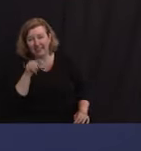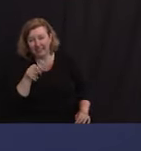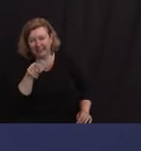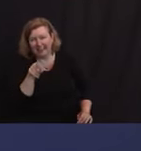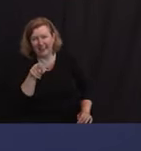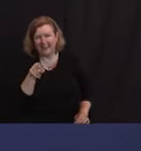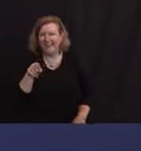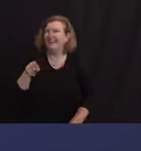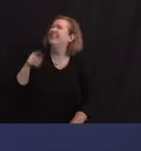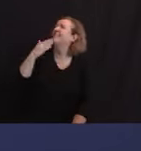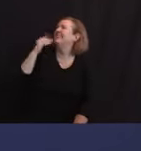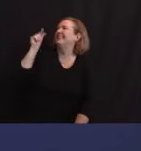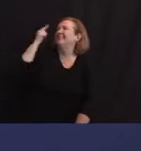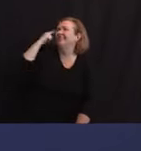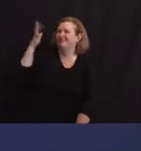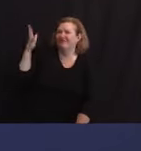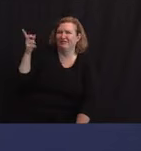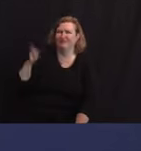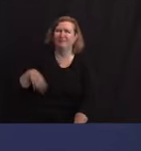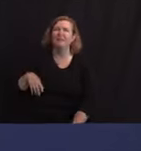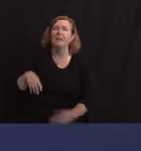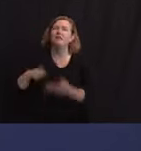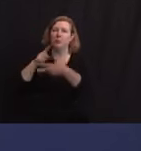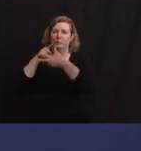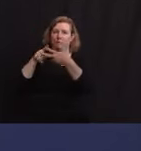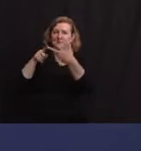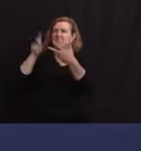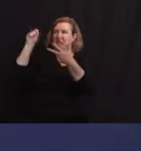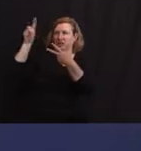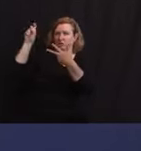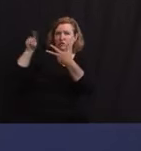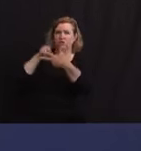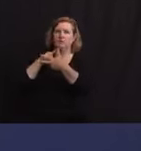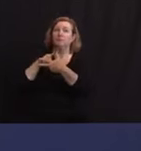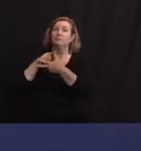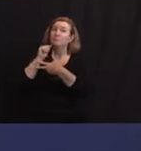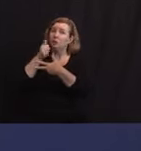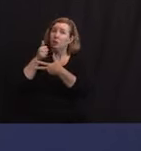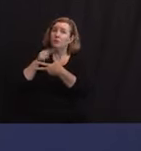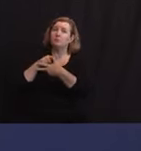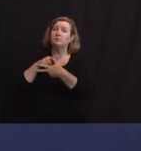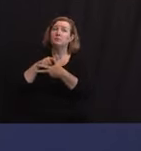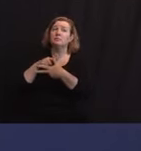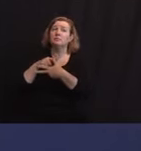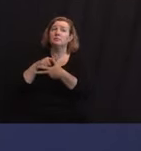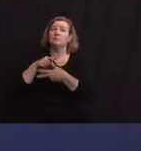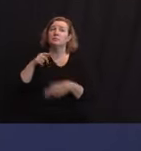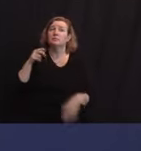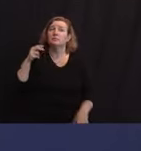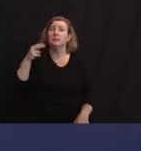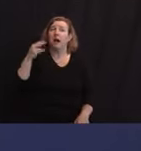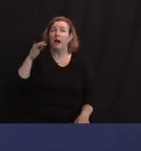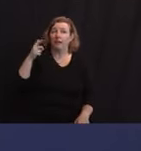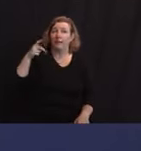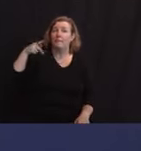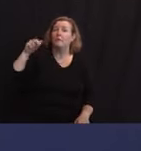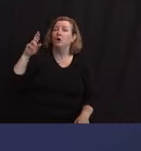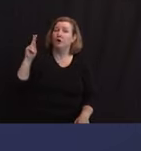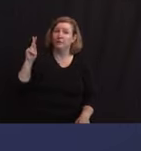Governor. I have three items I want to ask about. The first, tomorrow, Highland Park is holding an election that was actually supposed to be held in November.